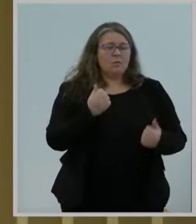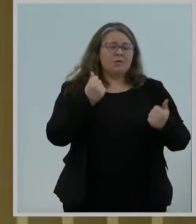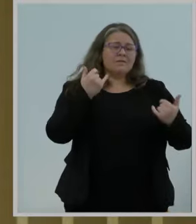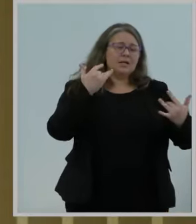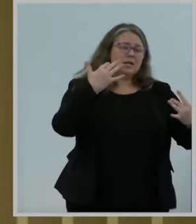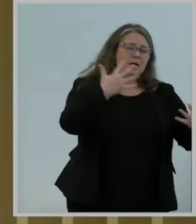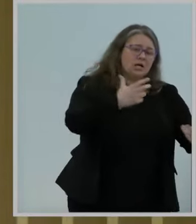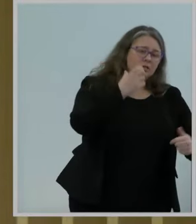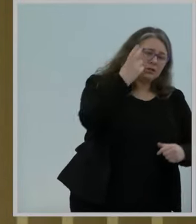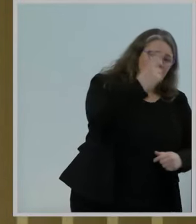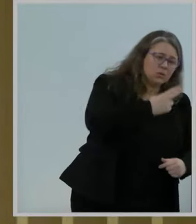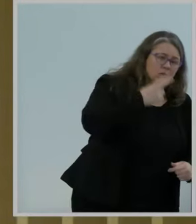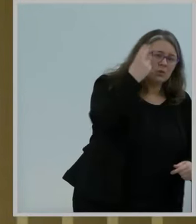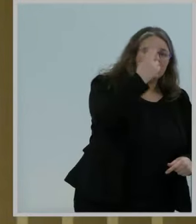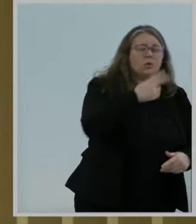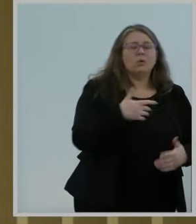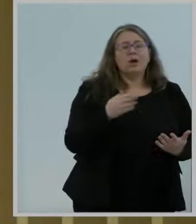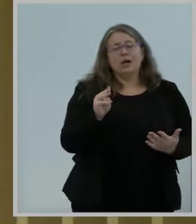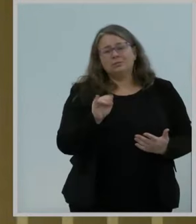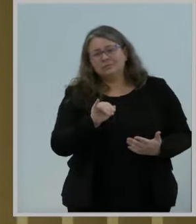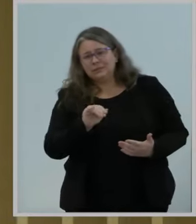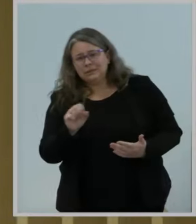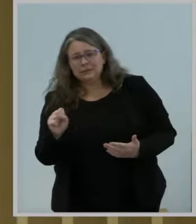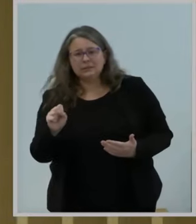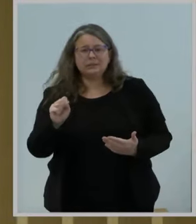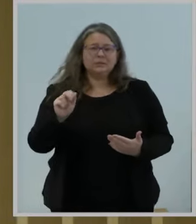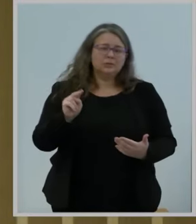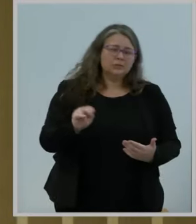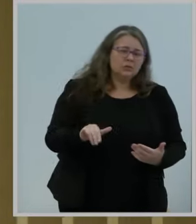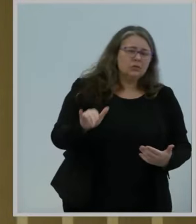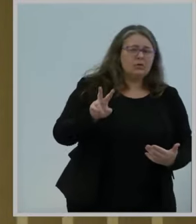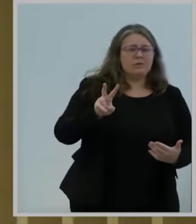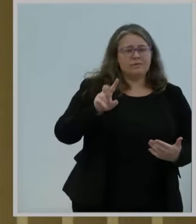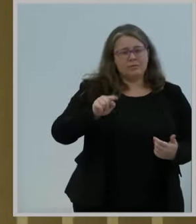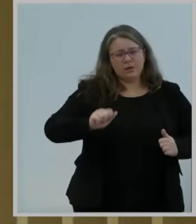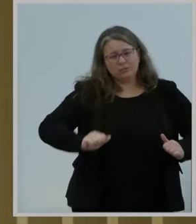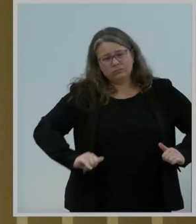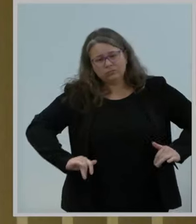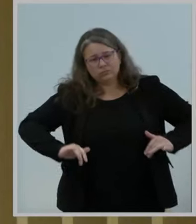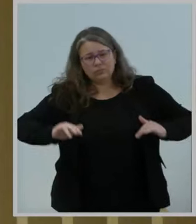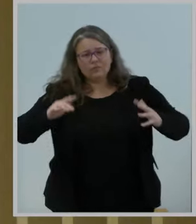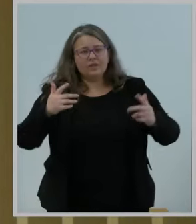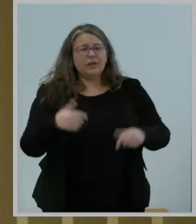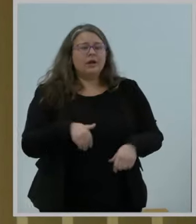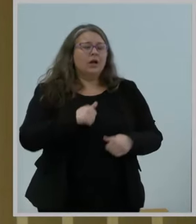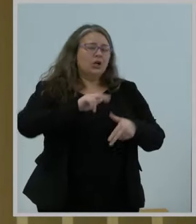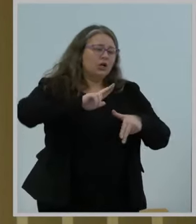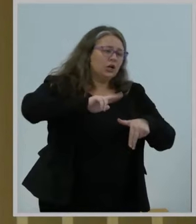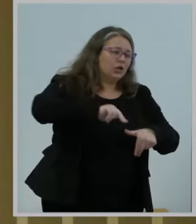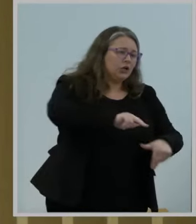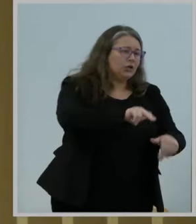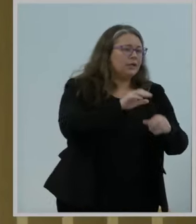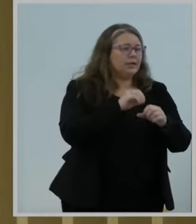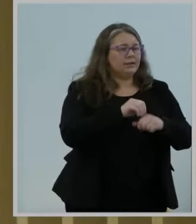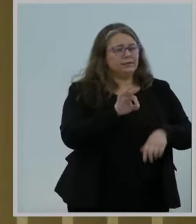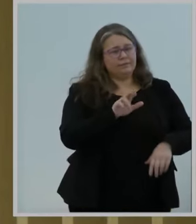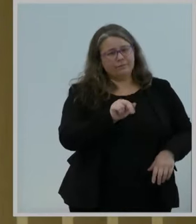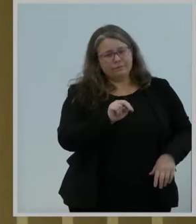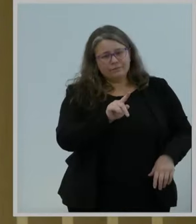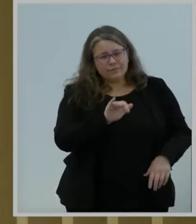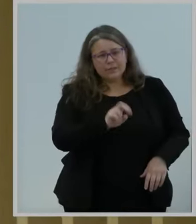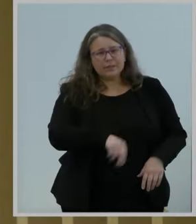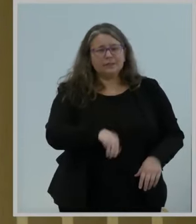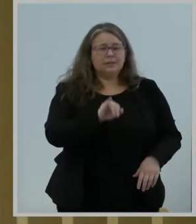Vermont, typhoons in Guam, flooding in Alaska, hurricanes, Franklin, and Dalia, and Lee. A quick look at